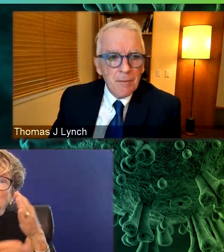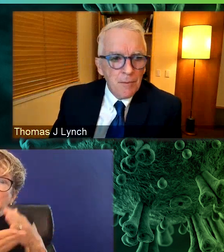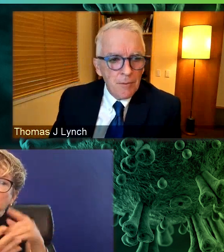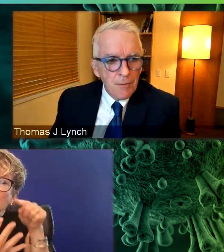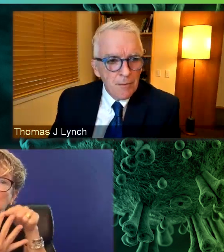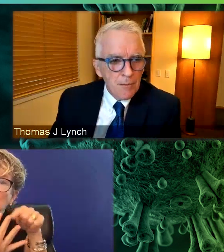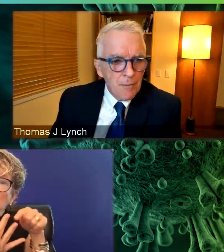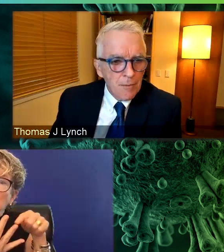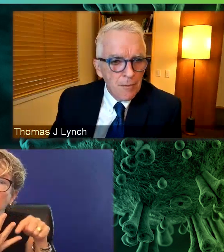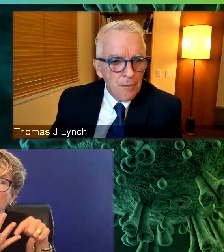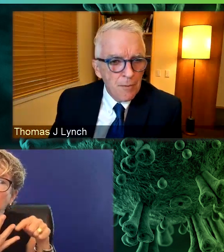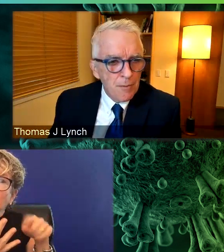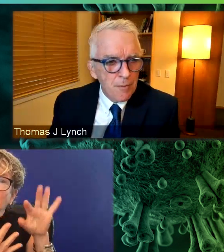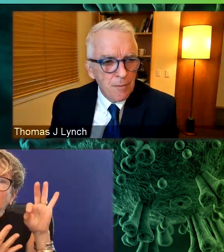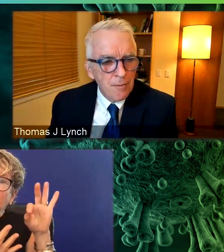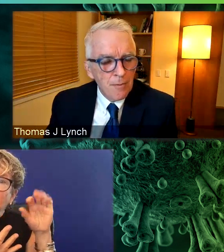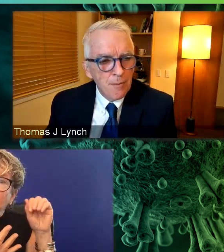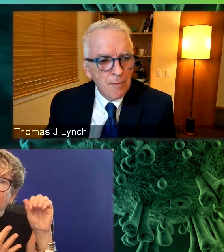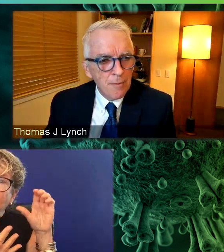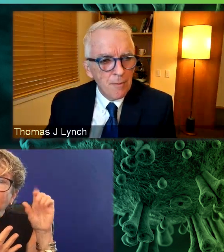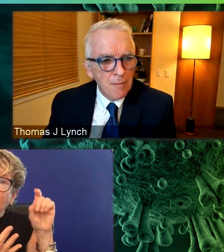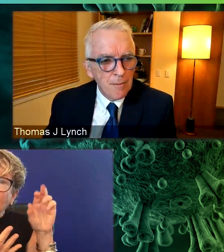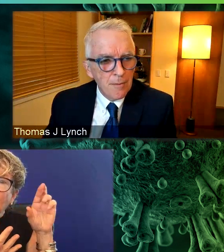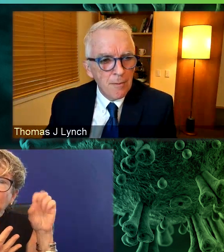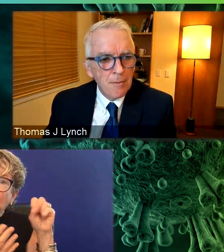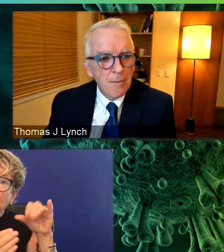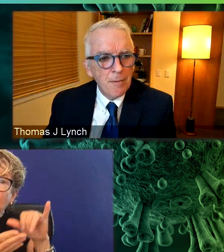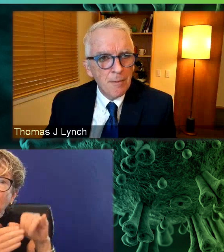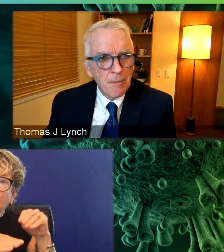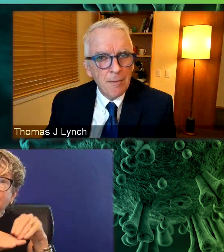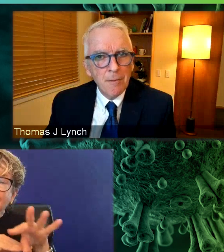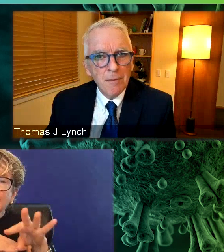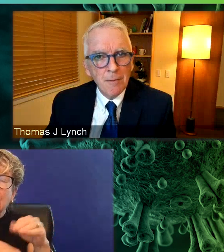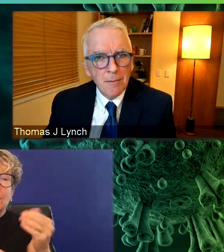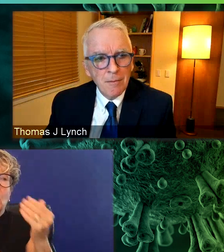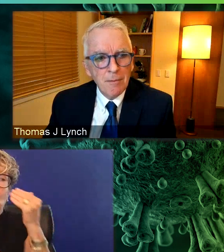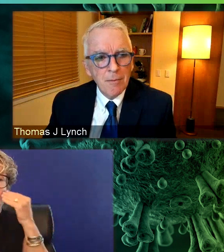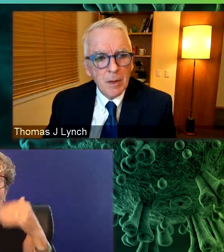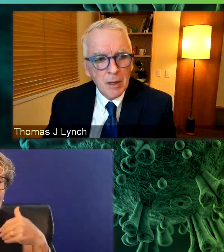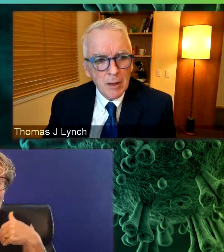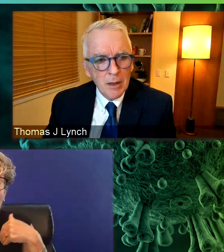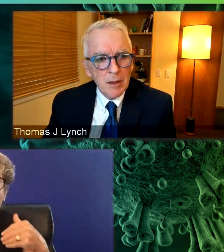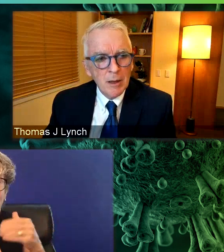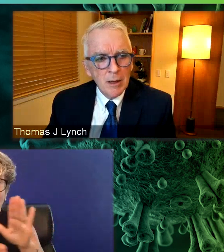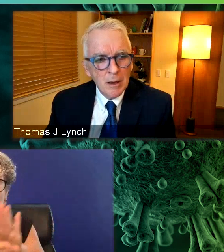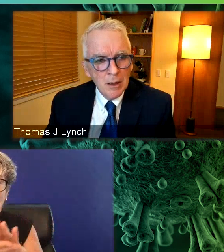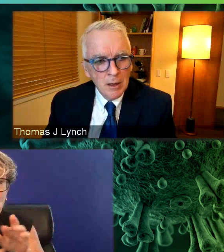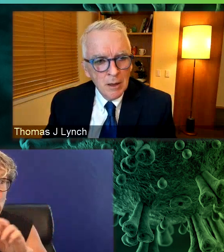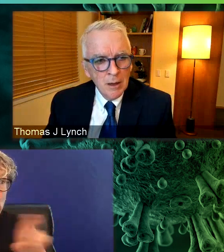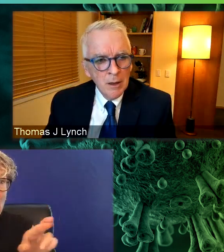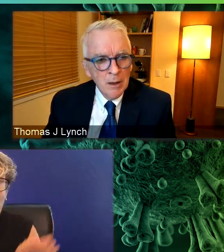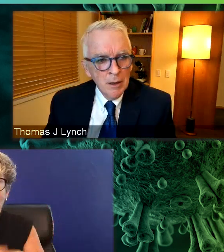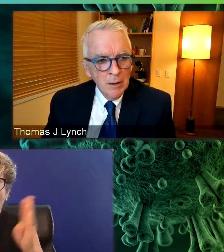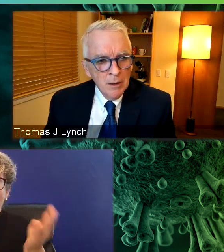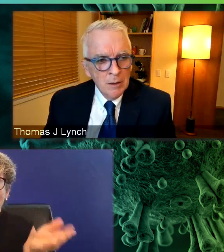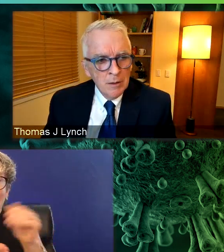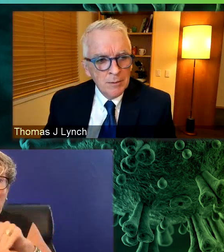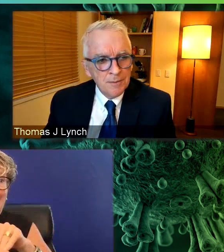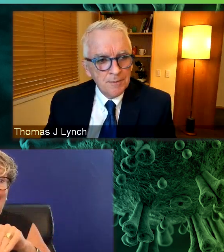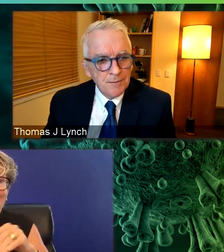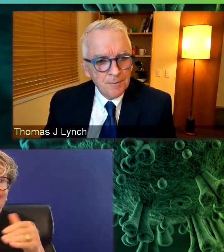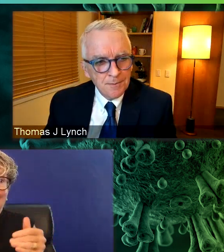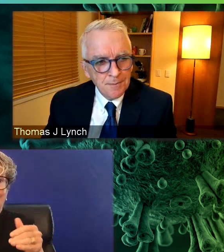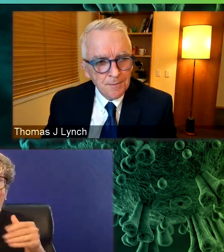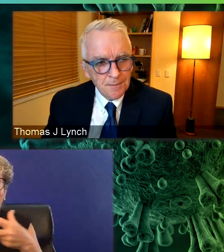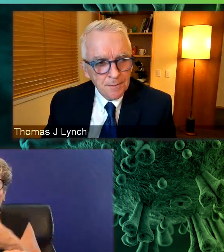One thing that's clear is that we don't, we won't have vaccines by the time of school. And of course, across the country, there are schools that are starting this week. And